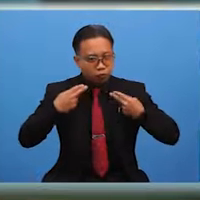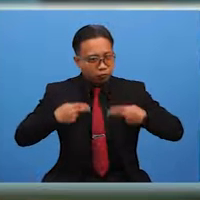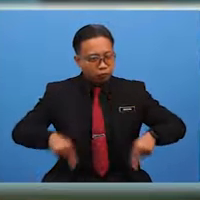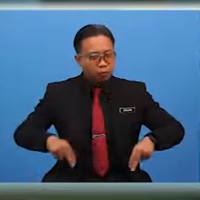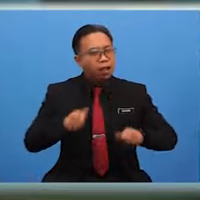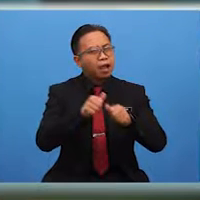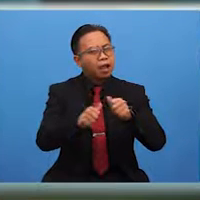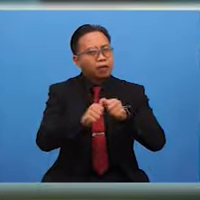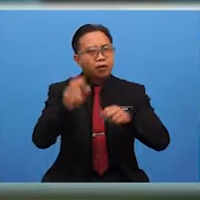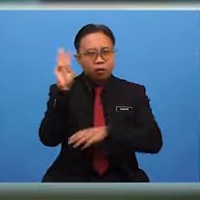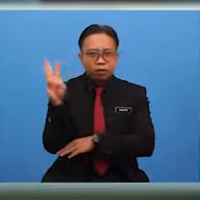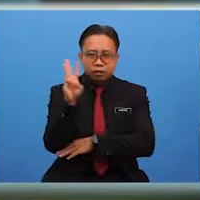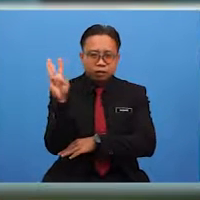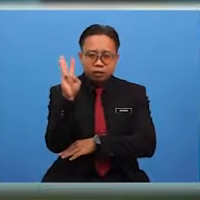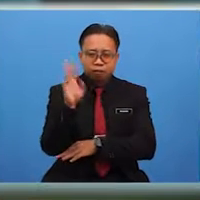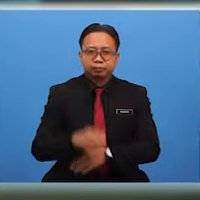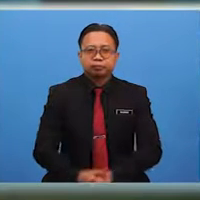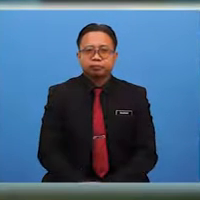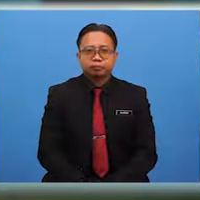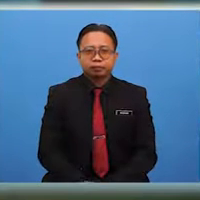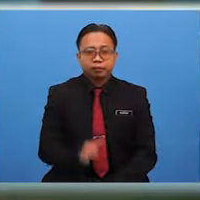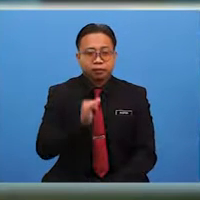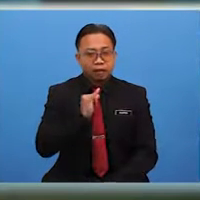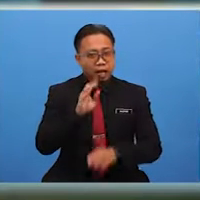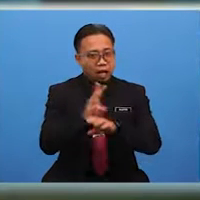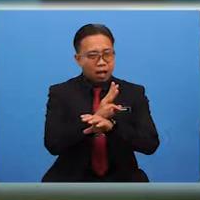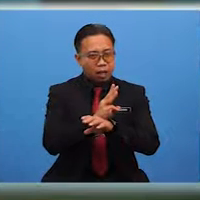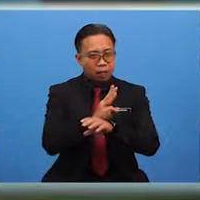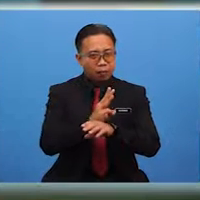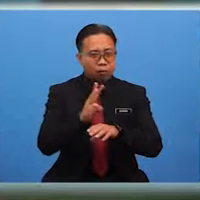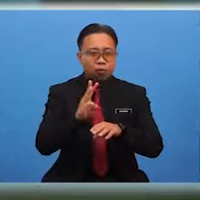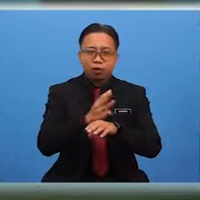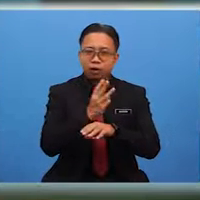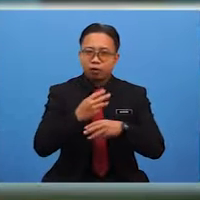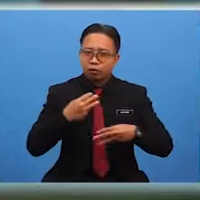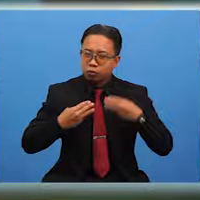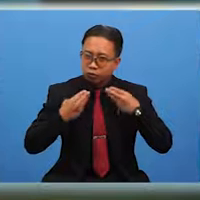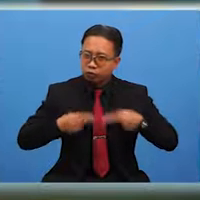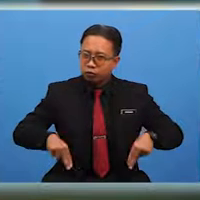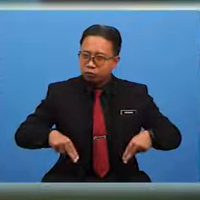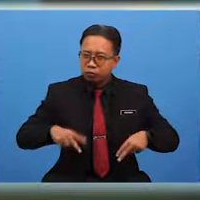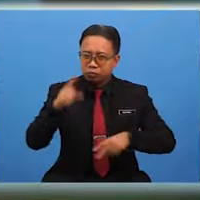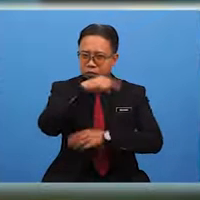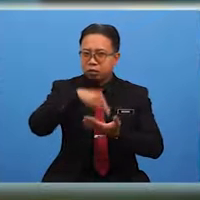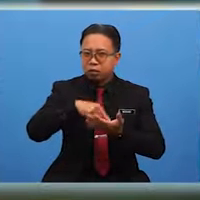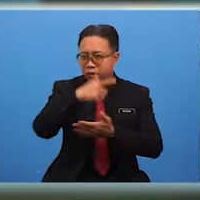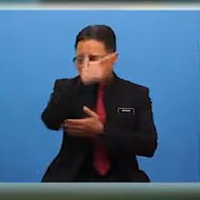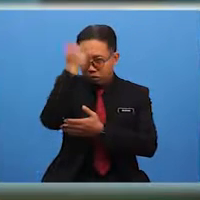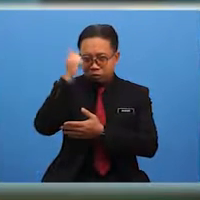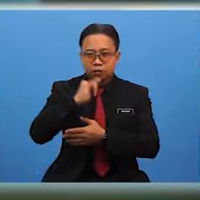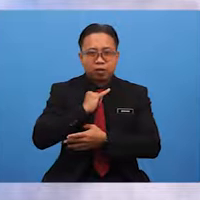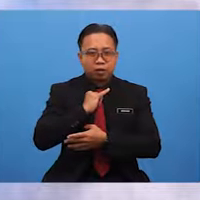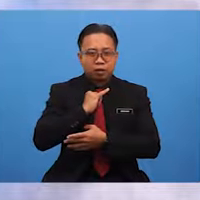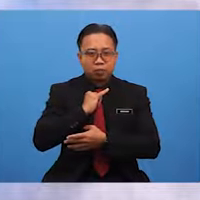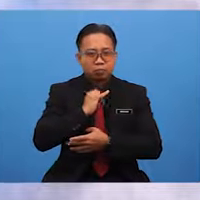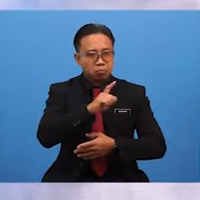every Wednesday. I'm wearing this uniform today because I'm a scout leader.